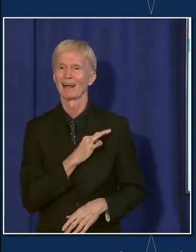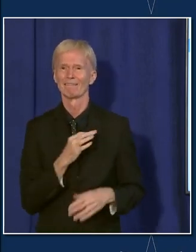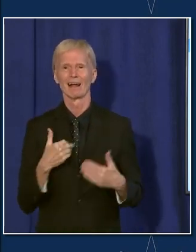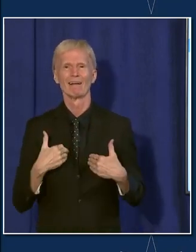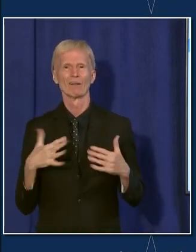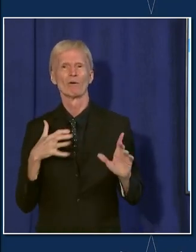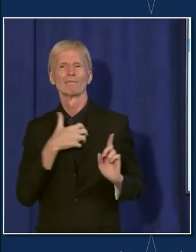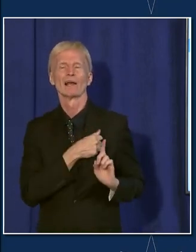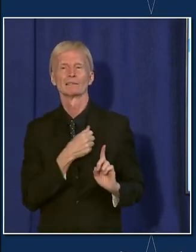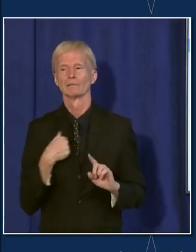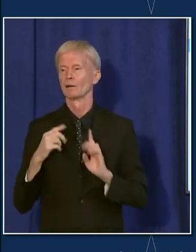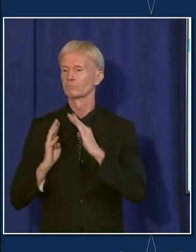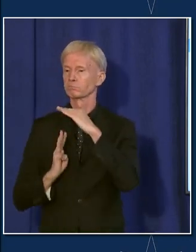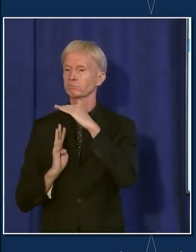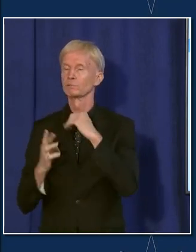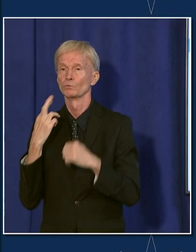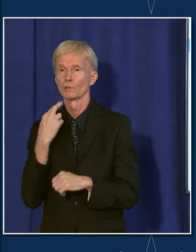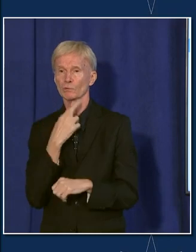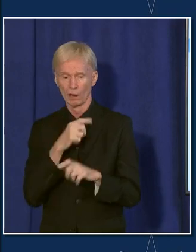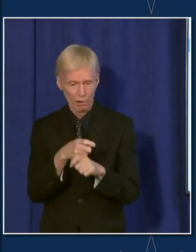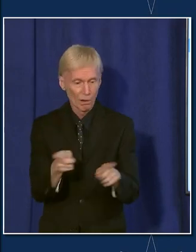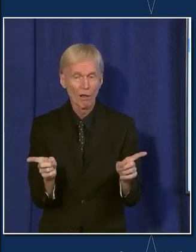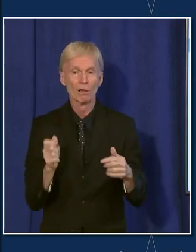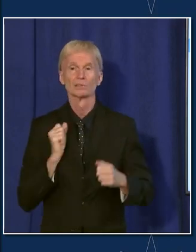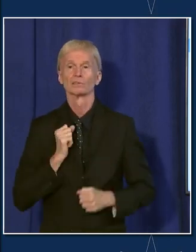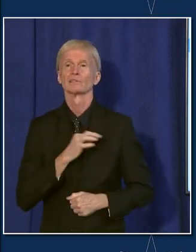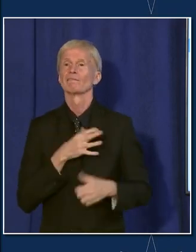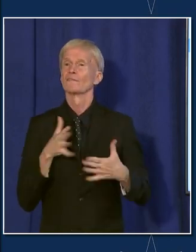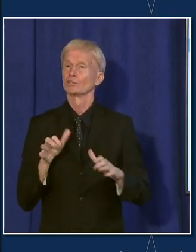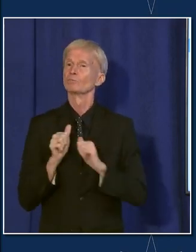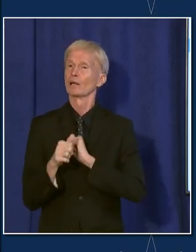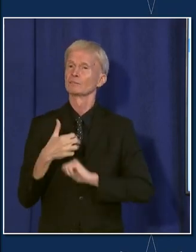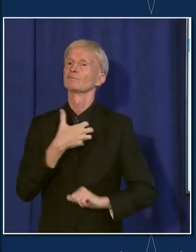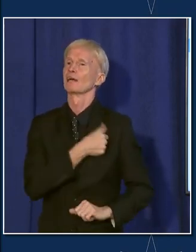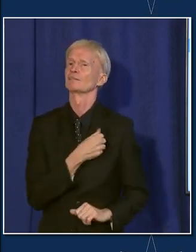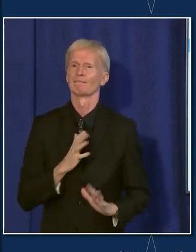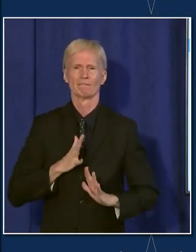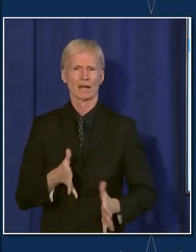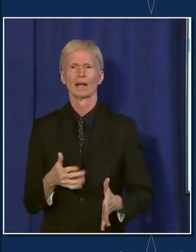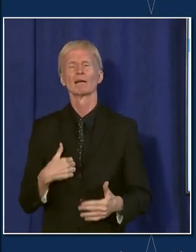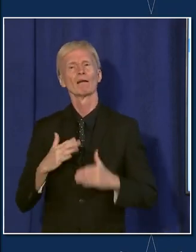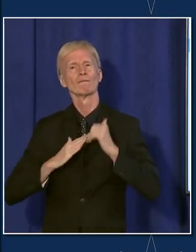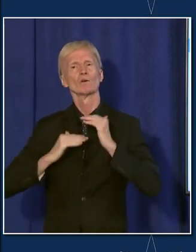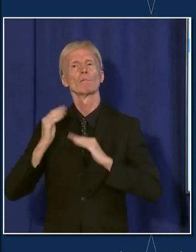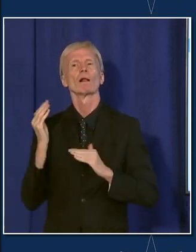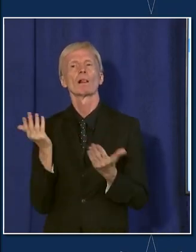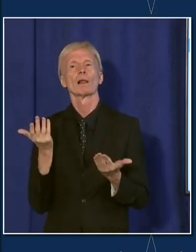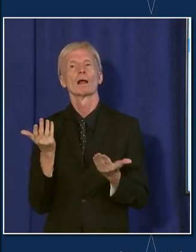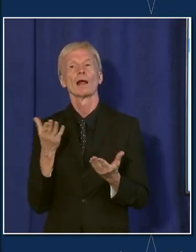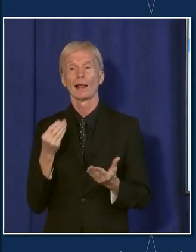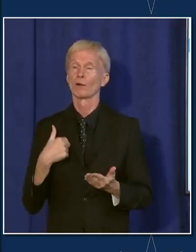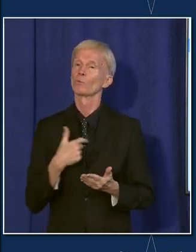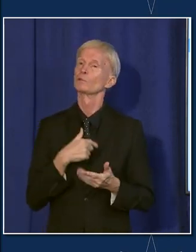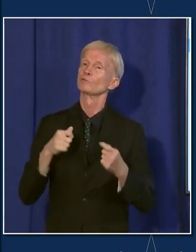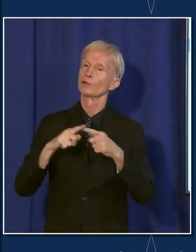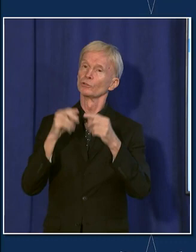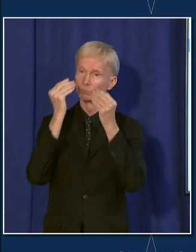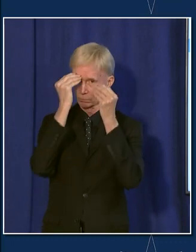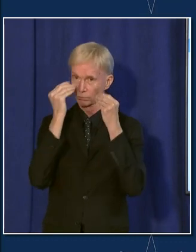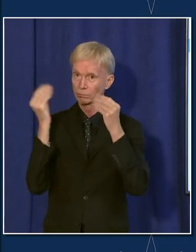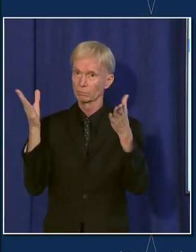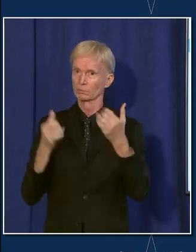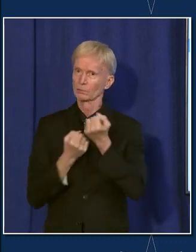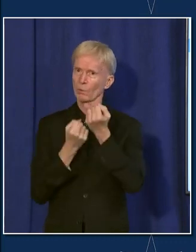where I know everybody, you know, on staff has been vaccinated. And we're planning to sort of lift up businesses that have made that decision in terms of their